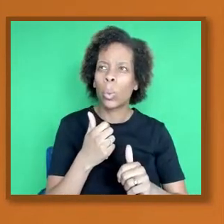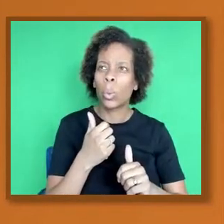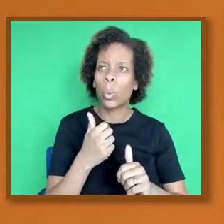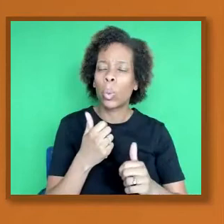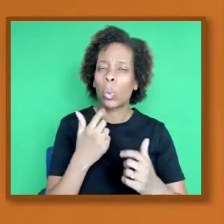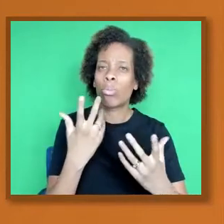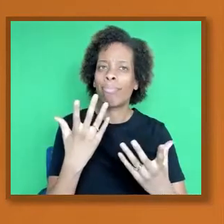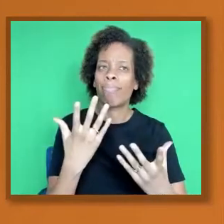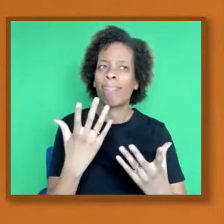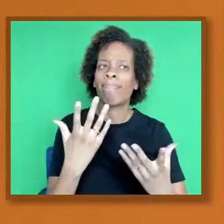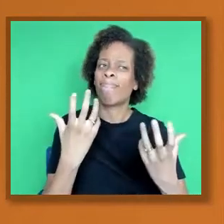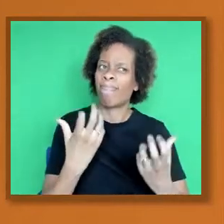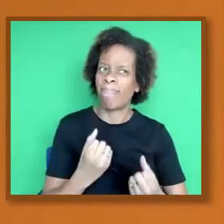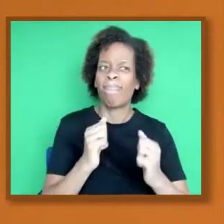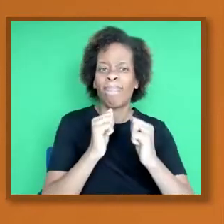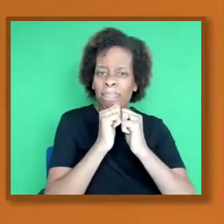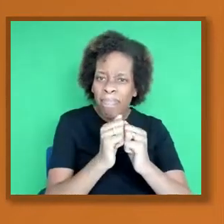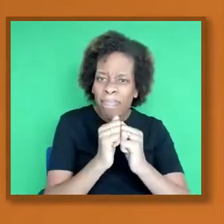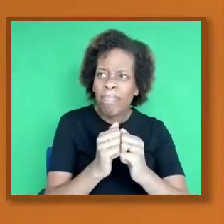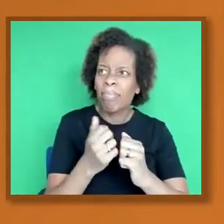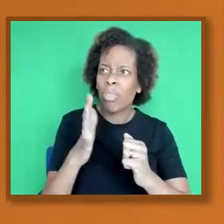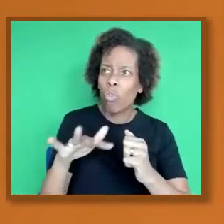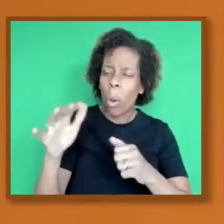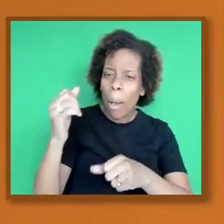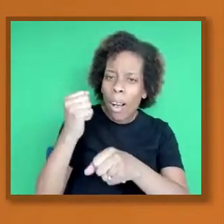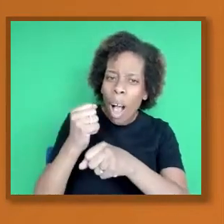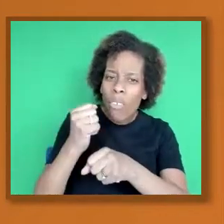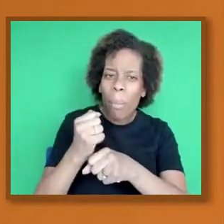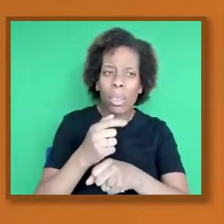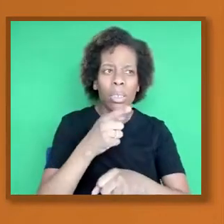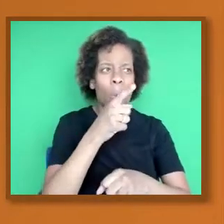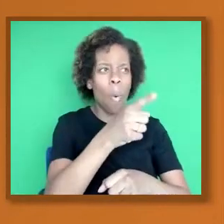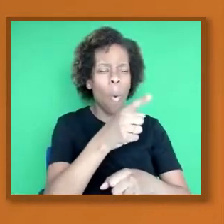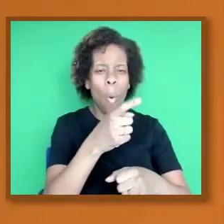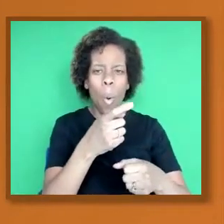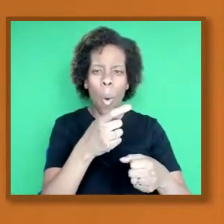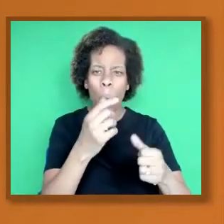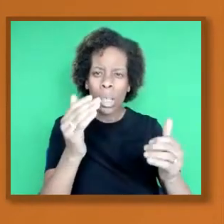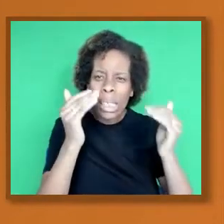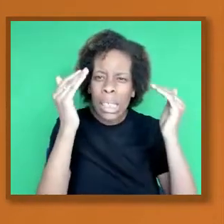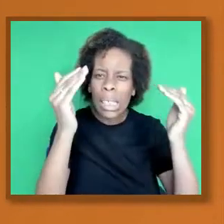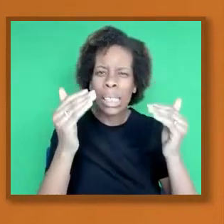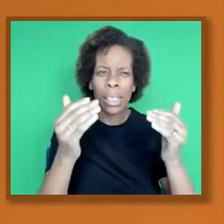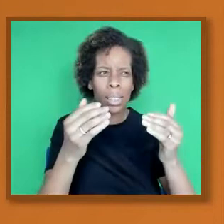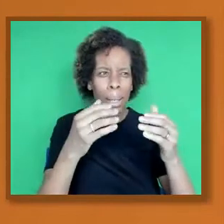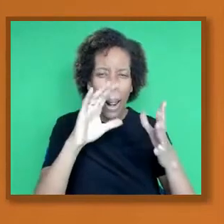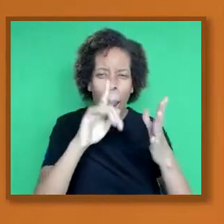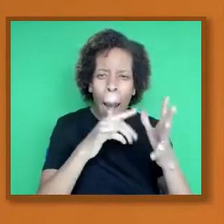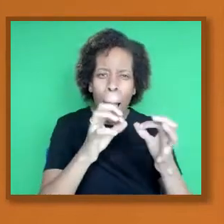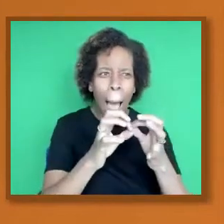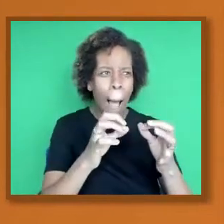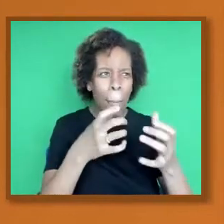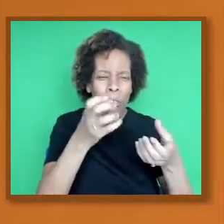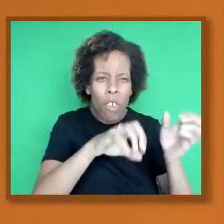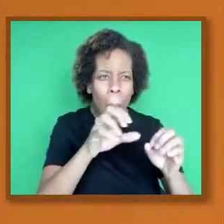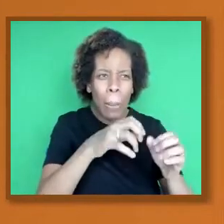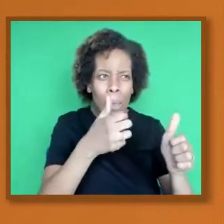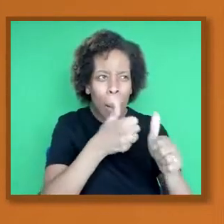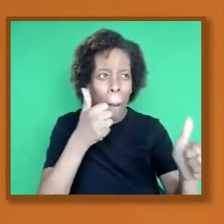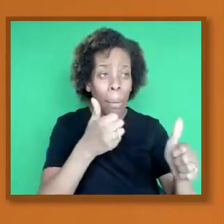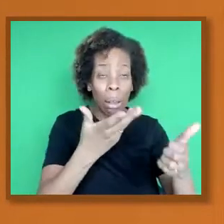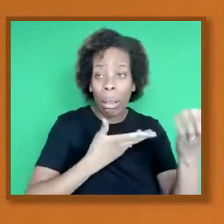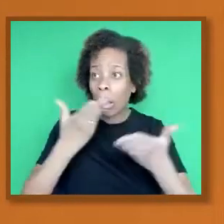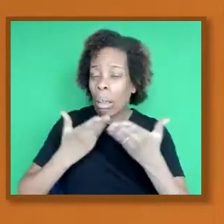of the people who are selling it to you. The fact that a lot of people are coming on to encourage